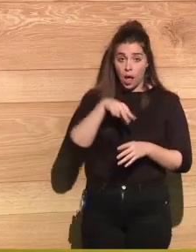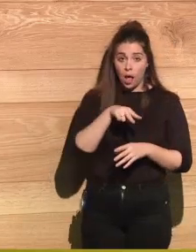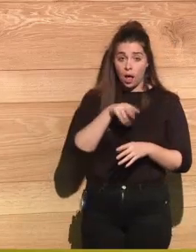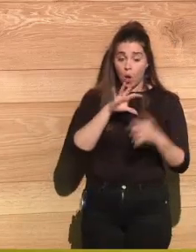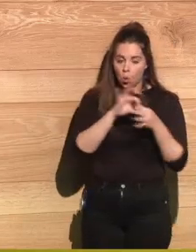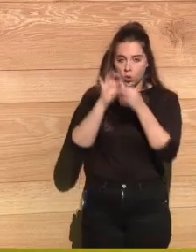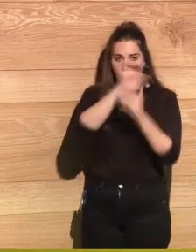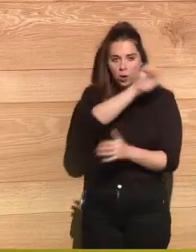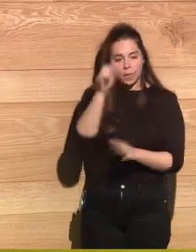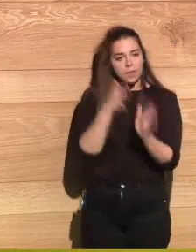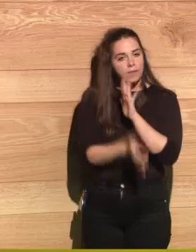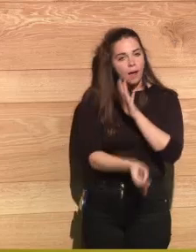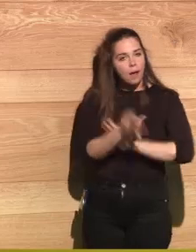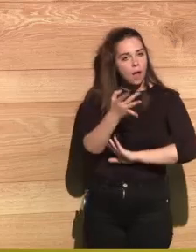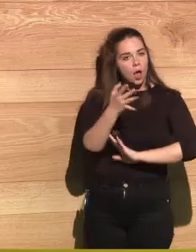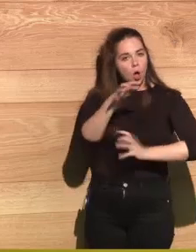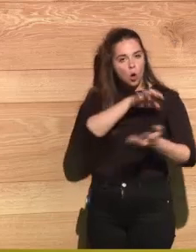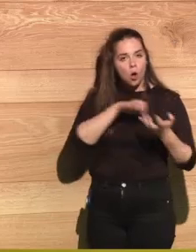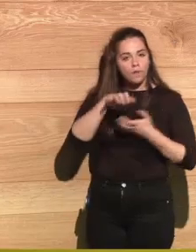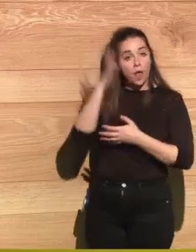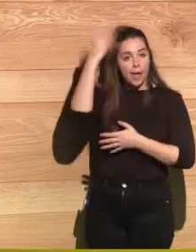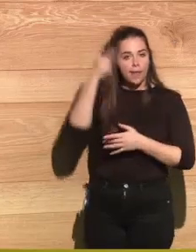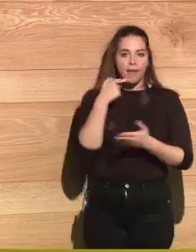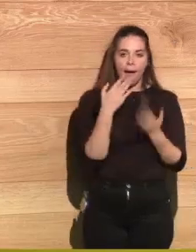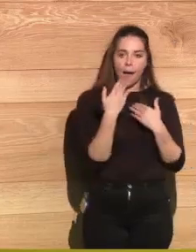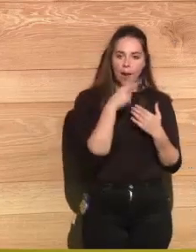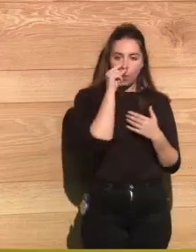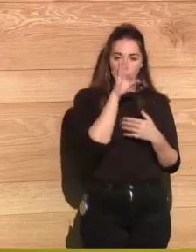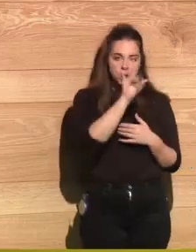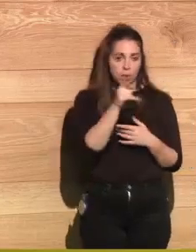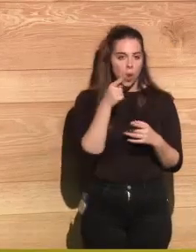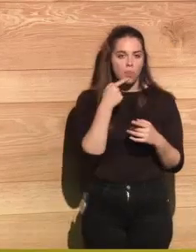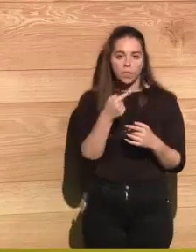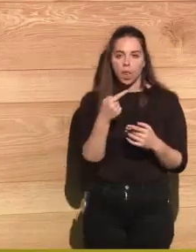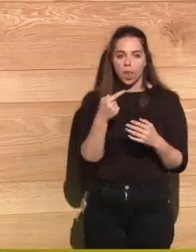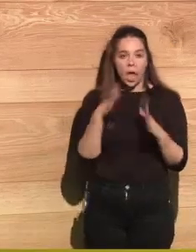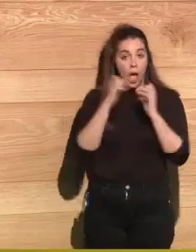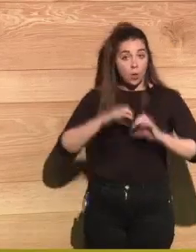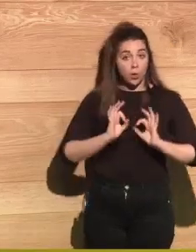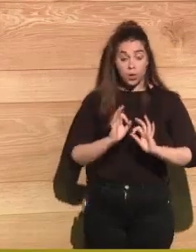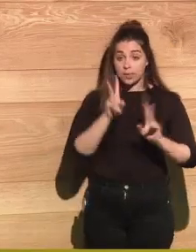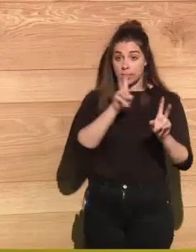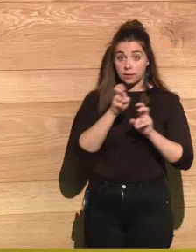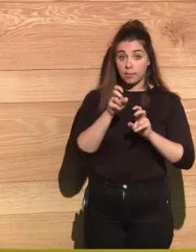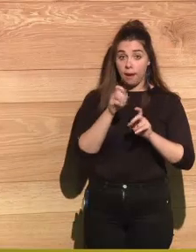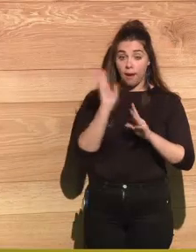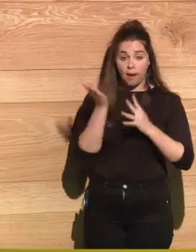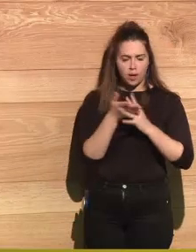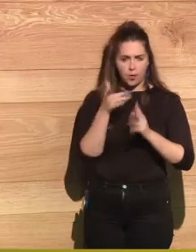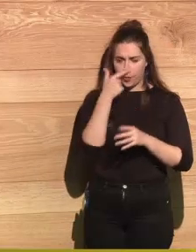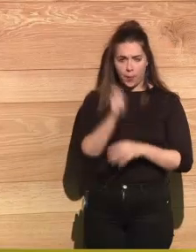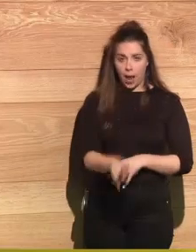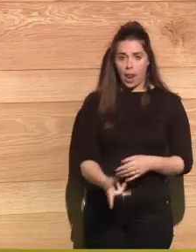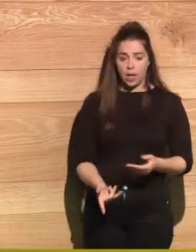is talking about, you know, the situation of France in the European Union and Trump saying, no, this agreement